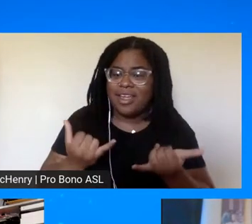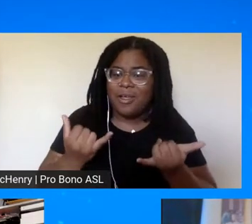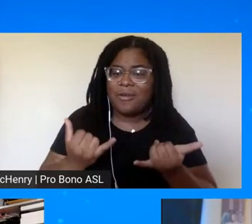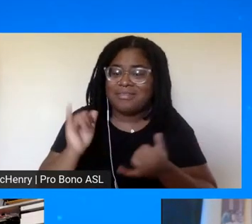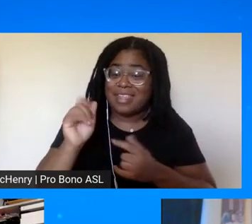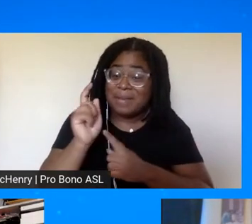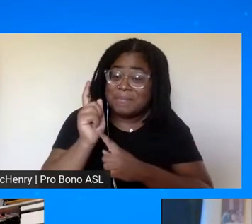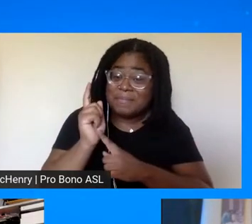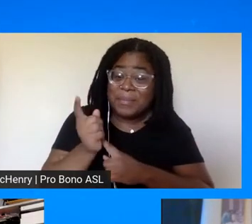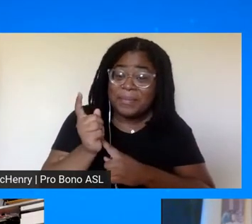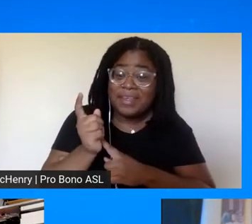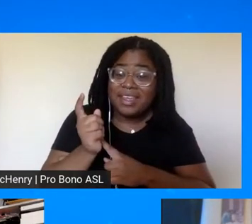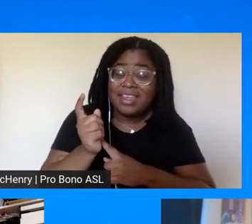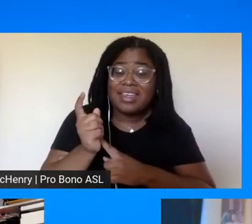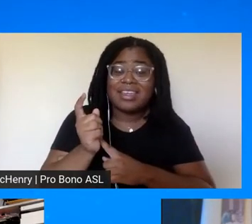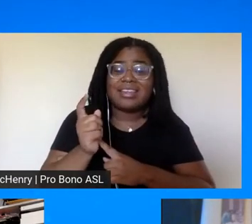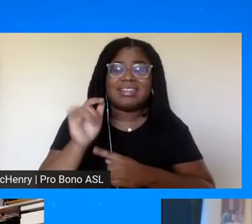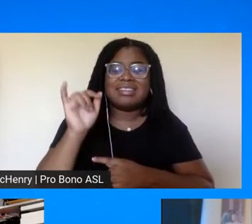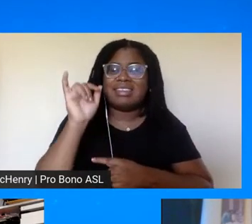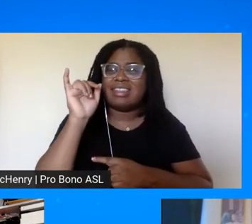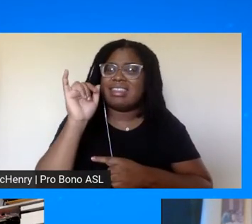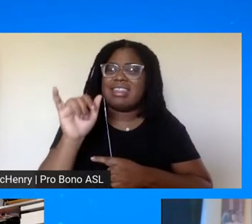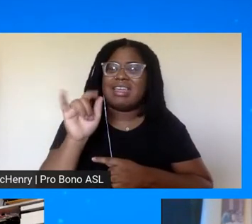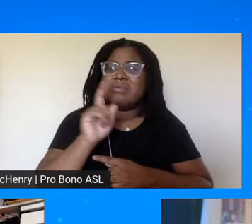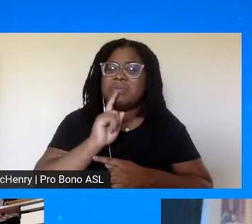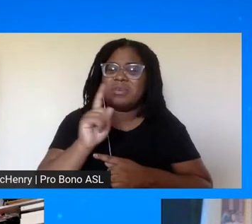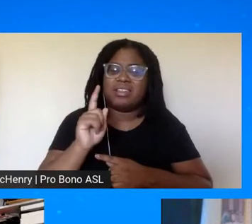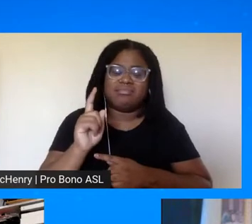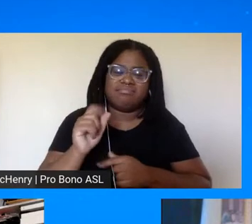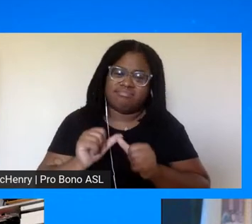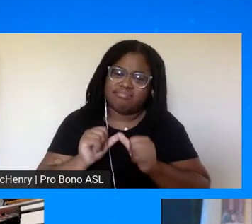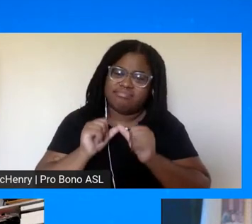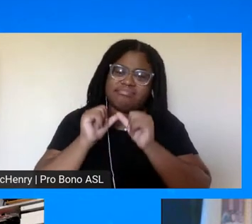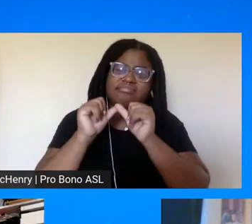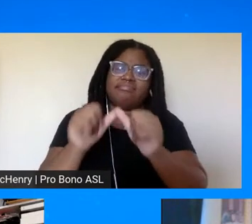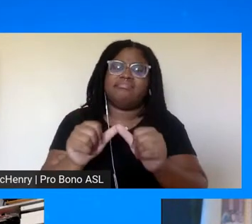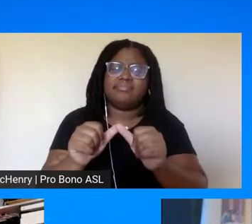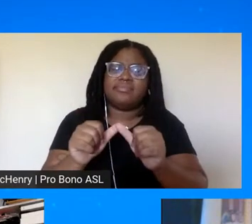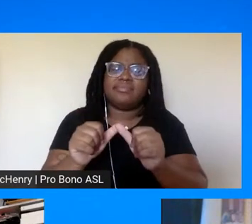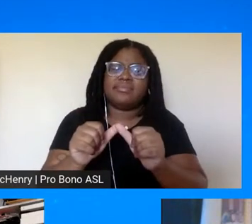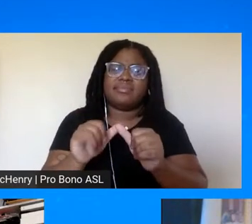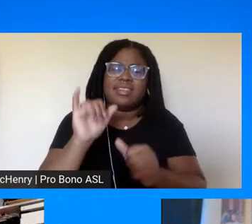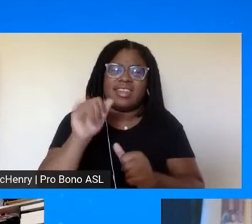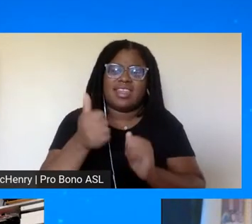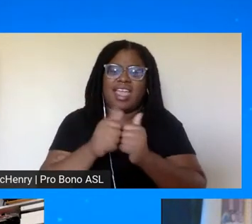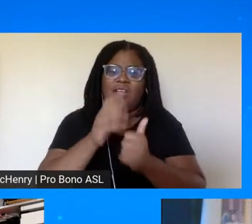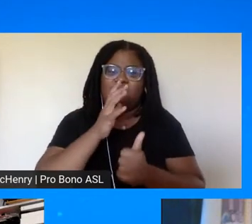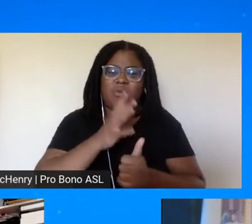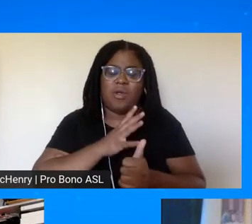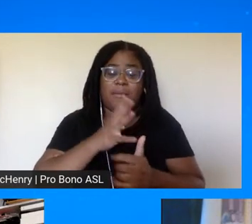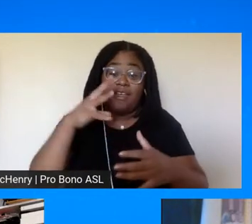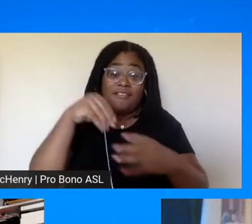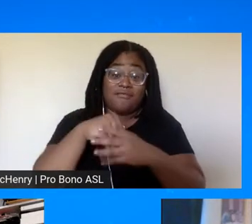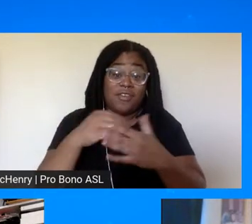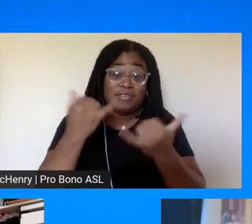moment kind of catapulted us and how women are so intricately involved now in realizing